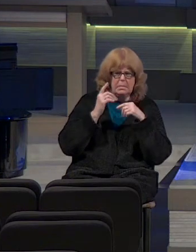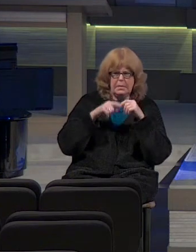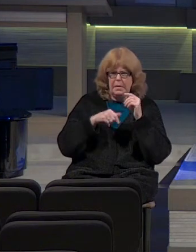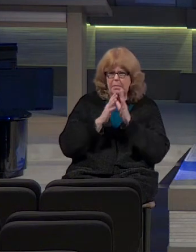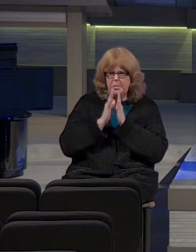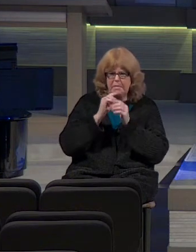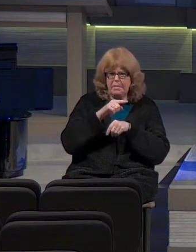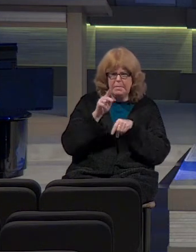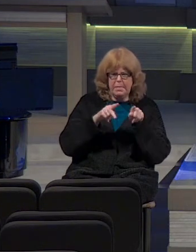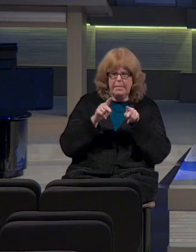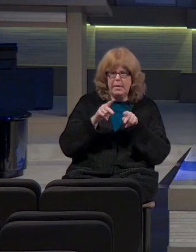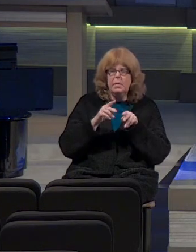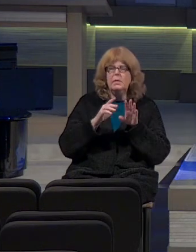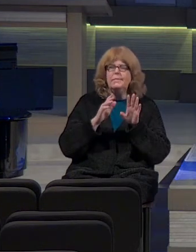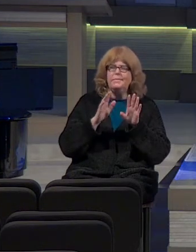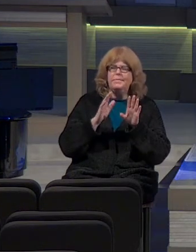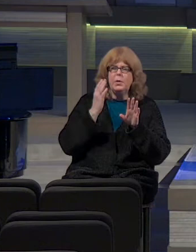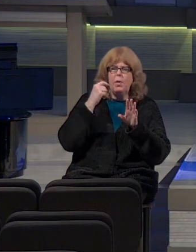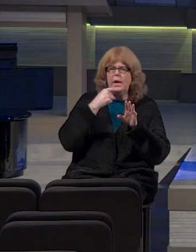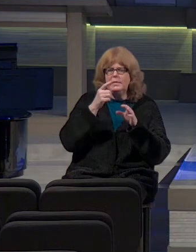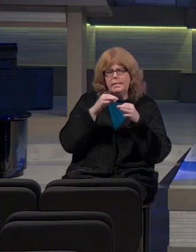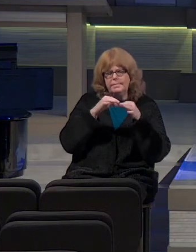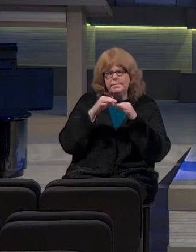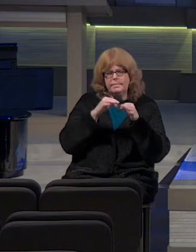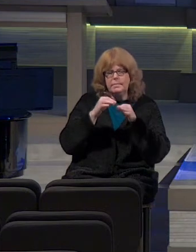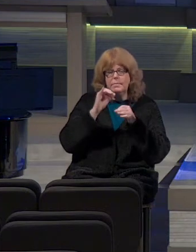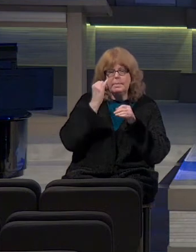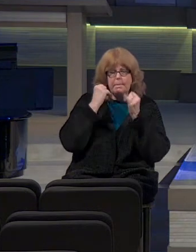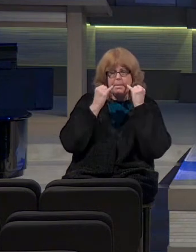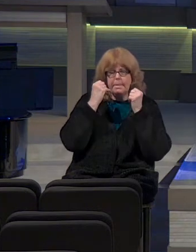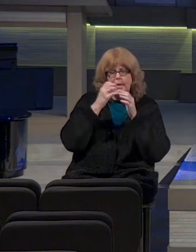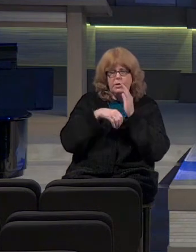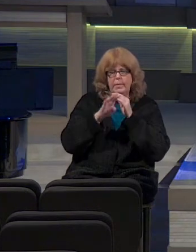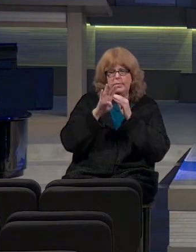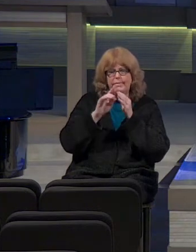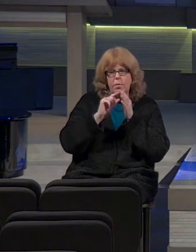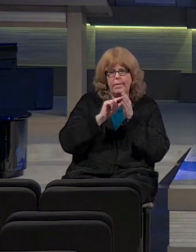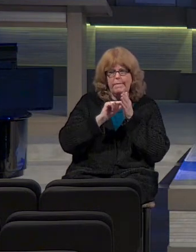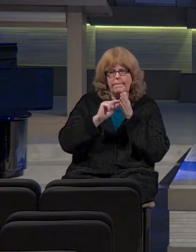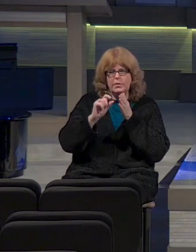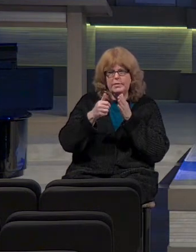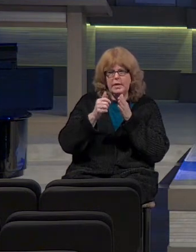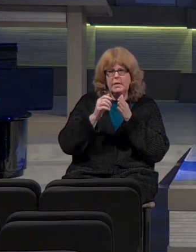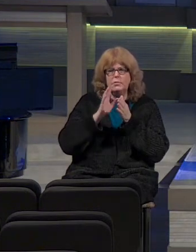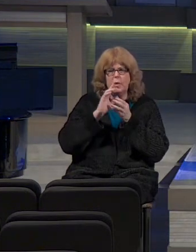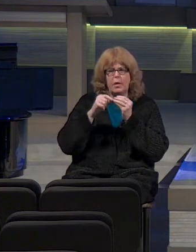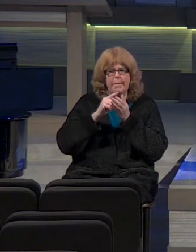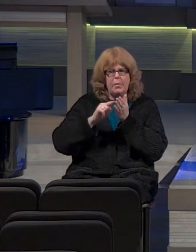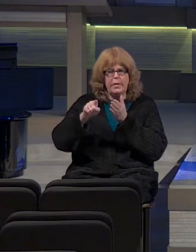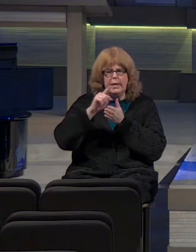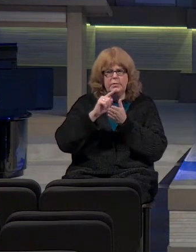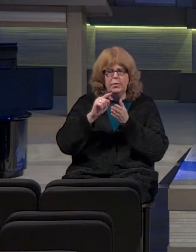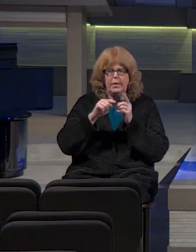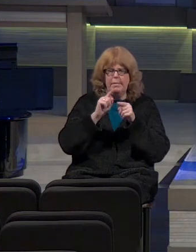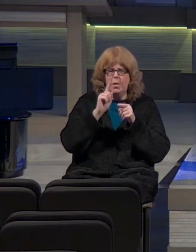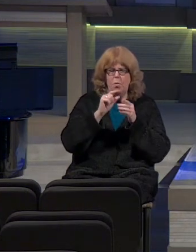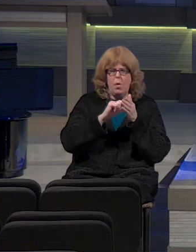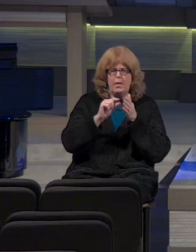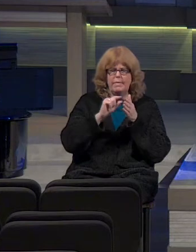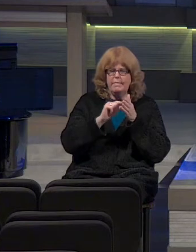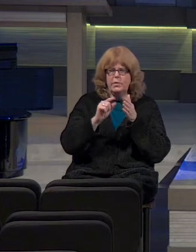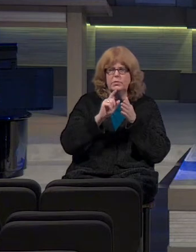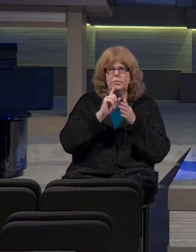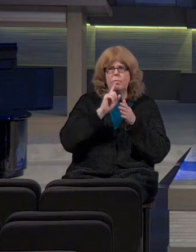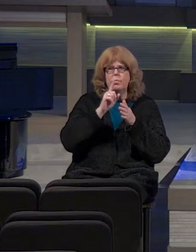The reason that this really came to my mind is in Jeremiah chapter 4, verse 10, which we'll touch on next week. There's one little verse right there that is just